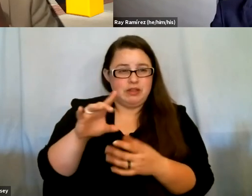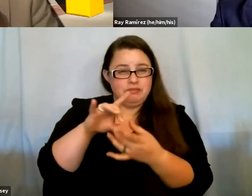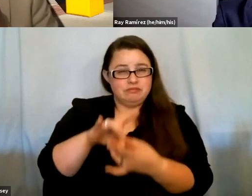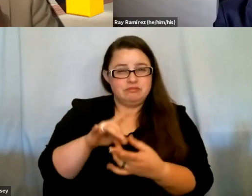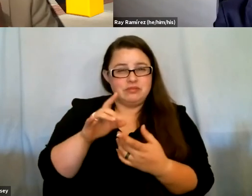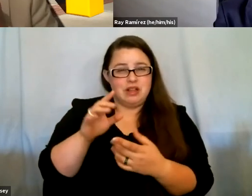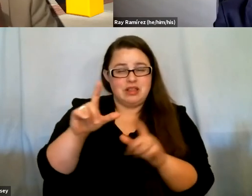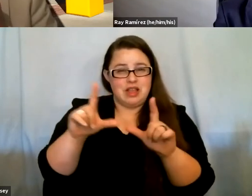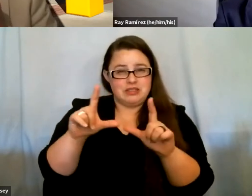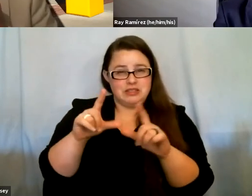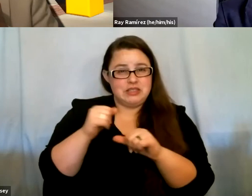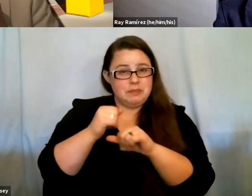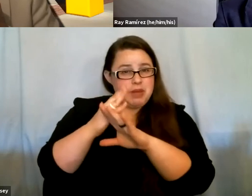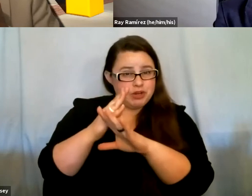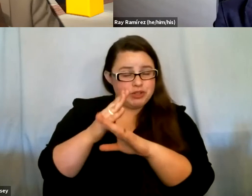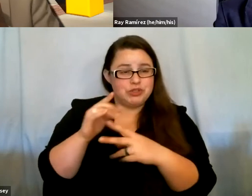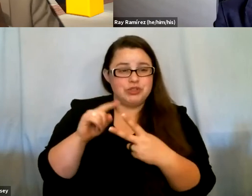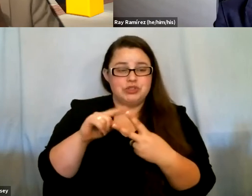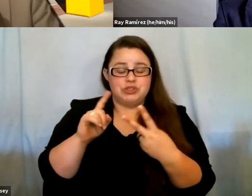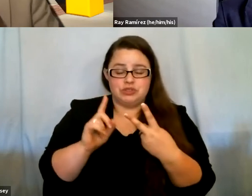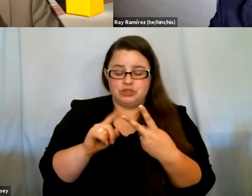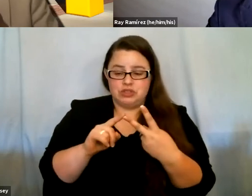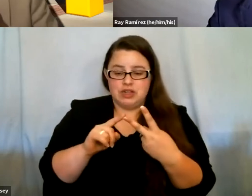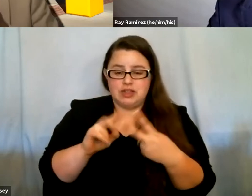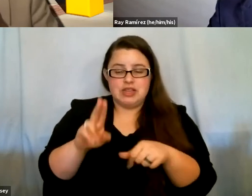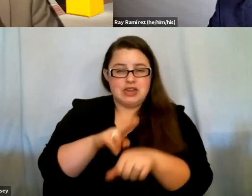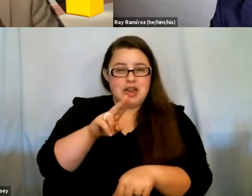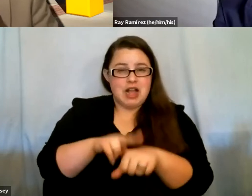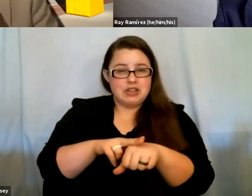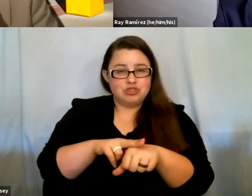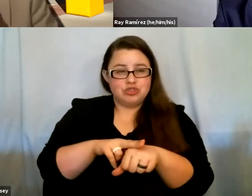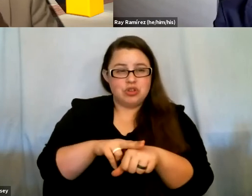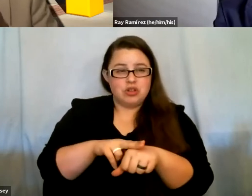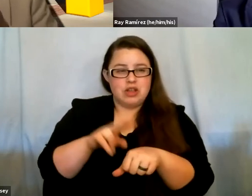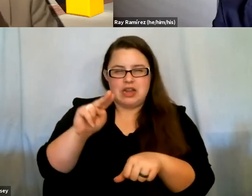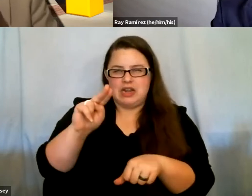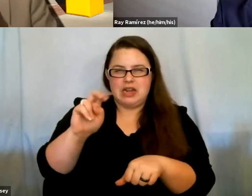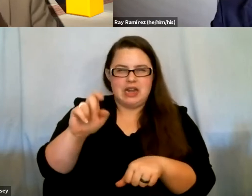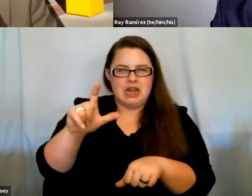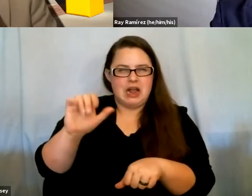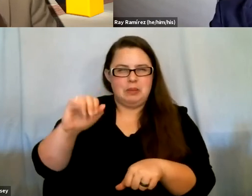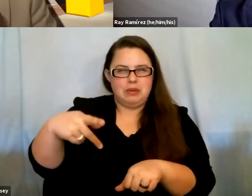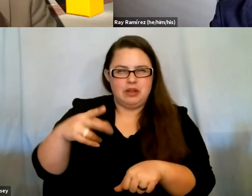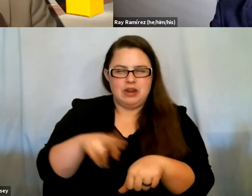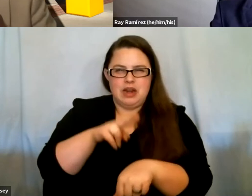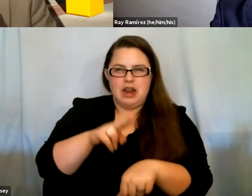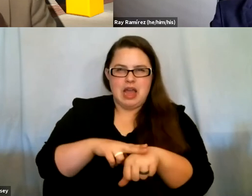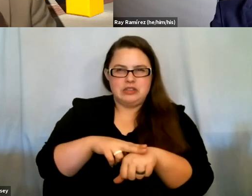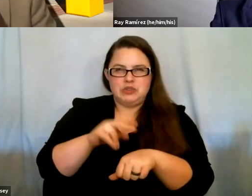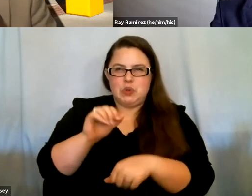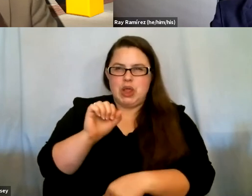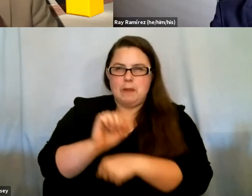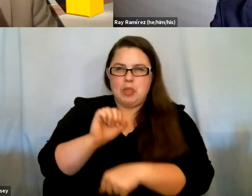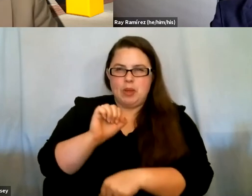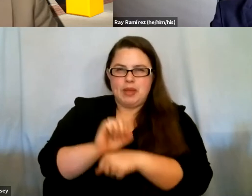The National Labor Employment, NELP, National Employment Labor Project, I